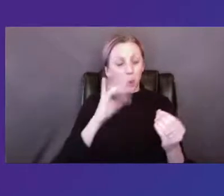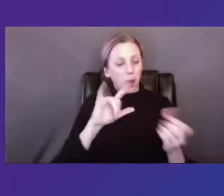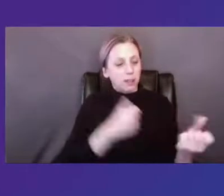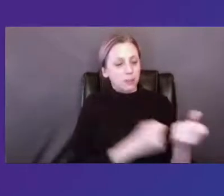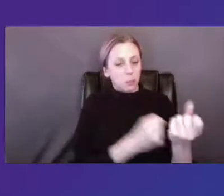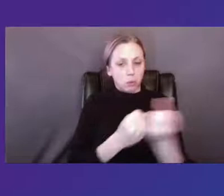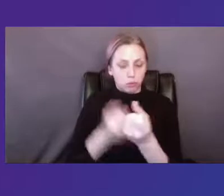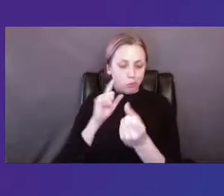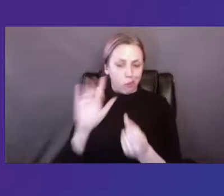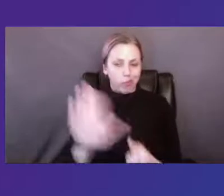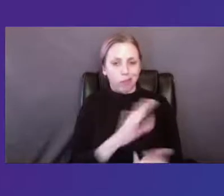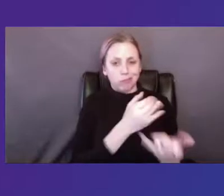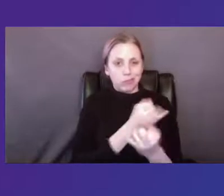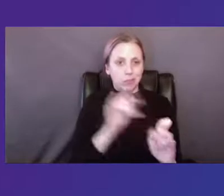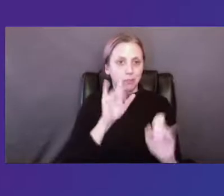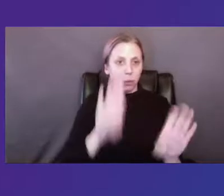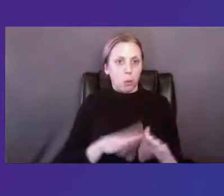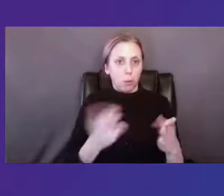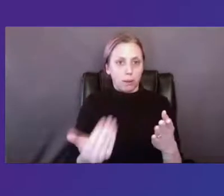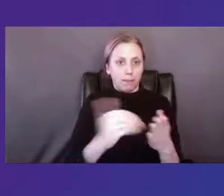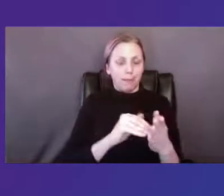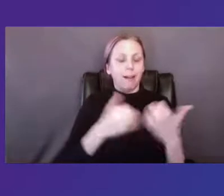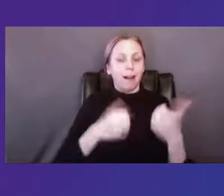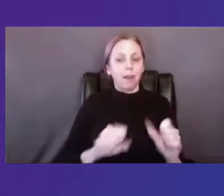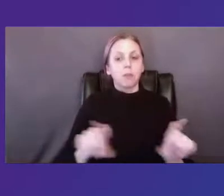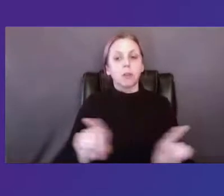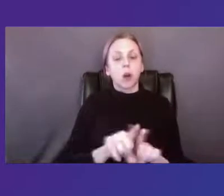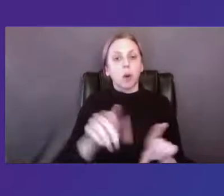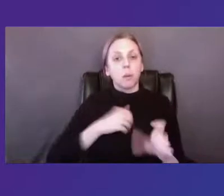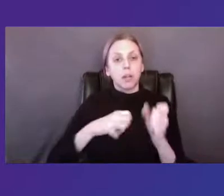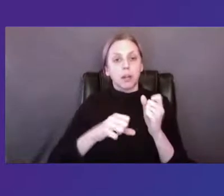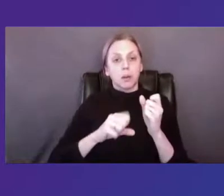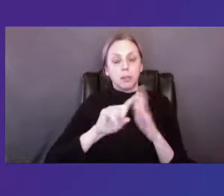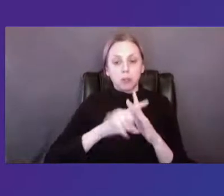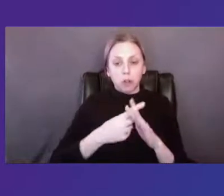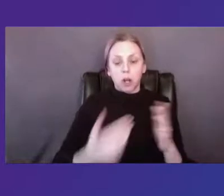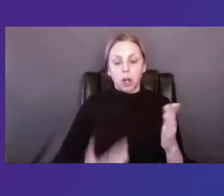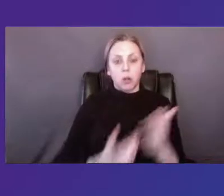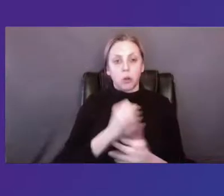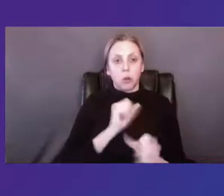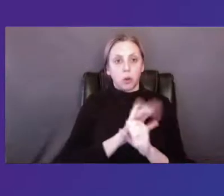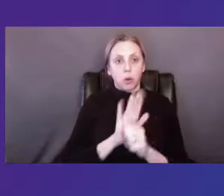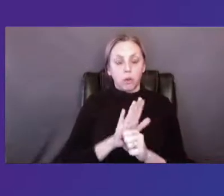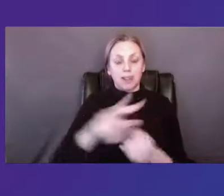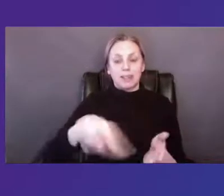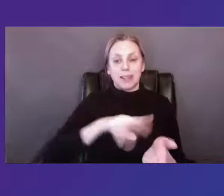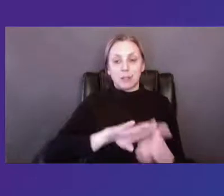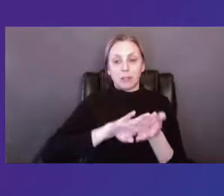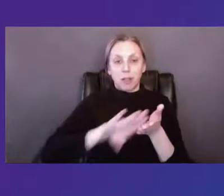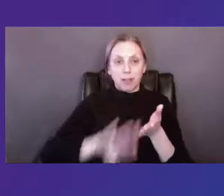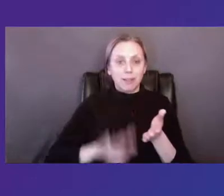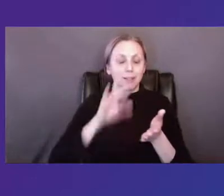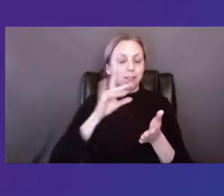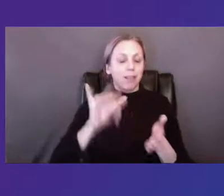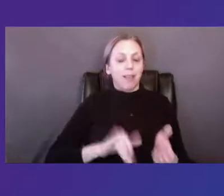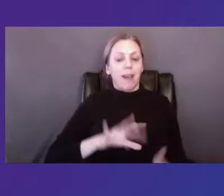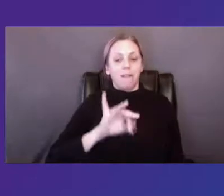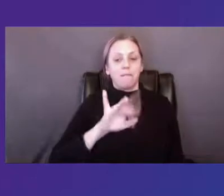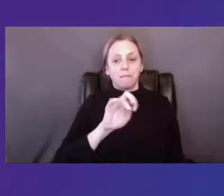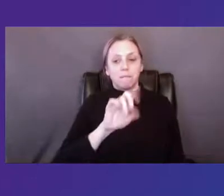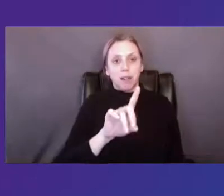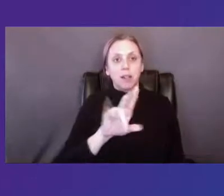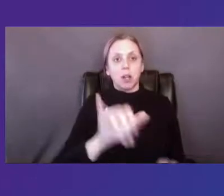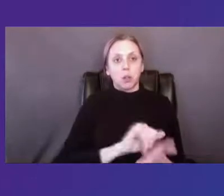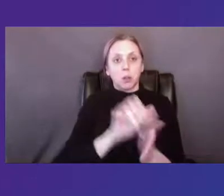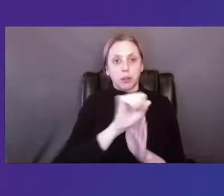additionally we launched a new coronavirus dance relief fund the new york state edition in partnership